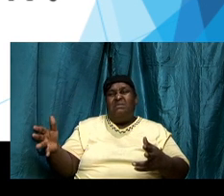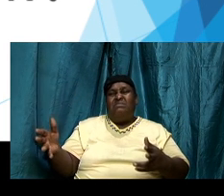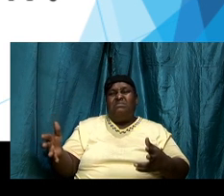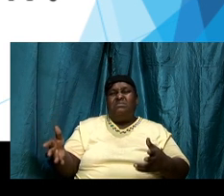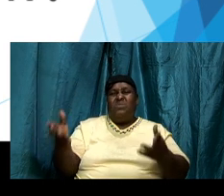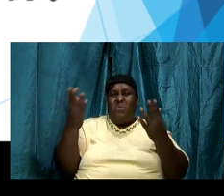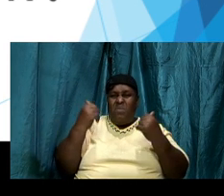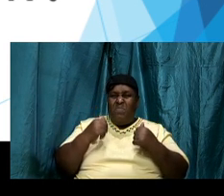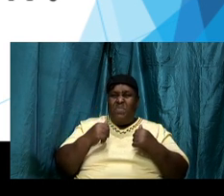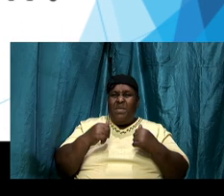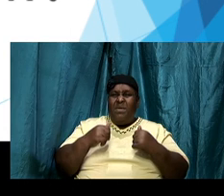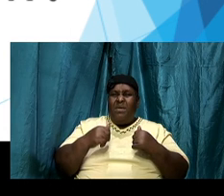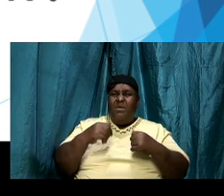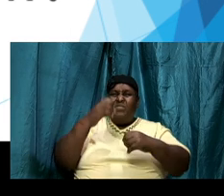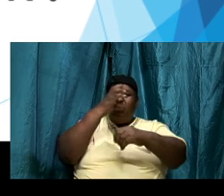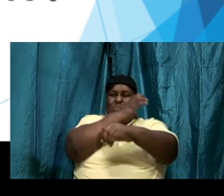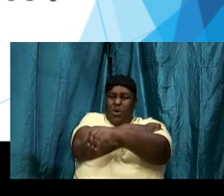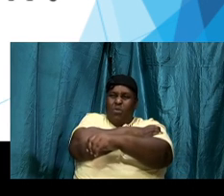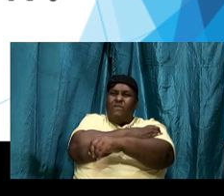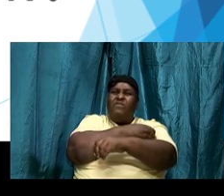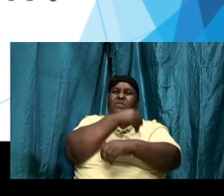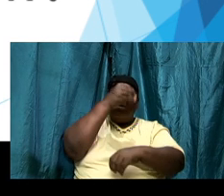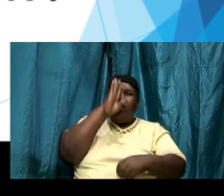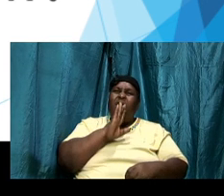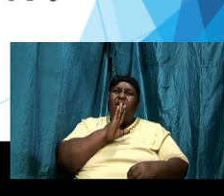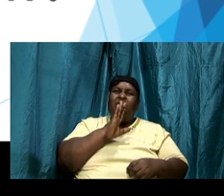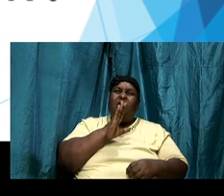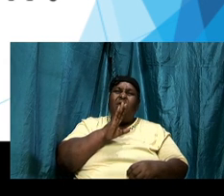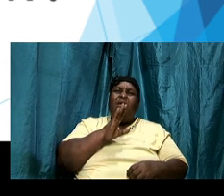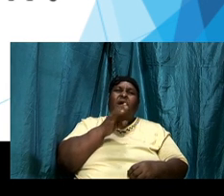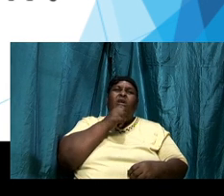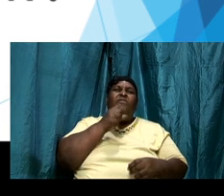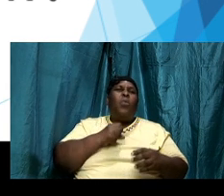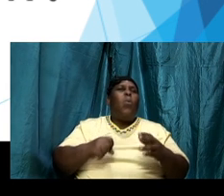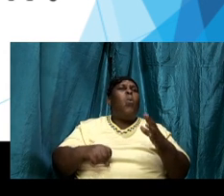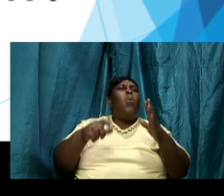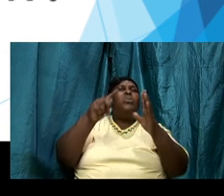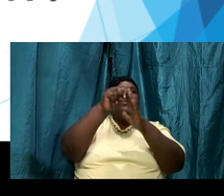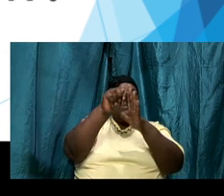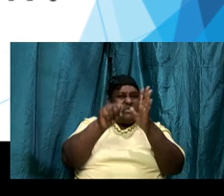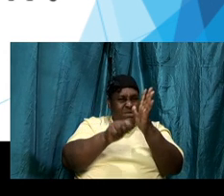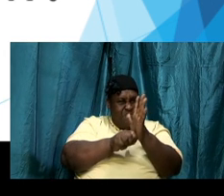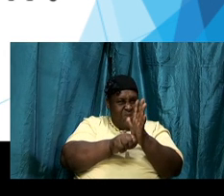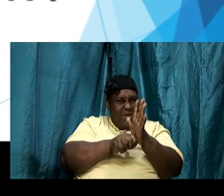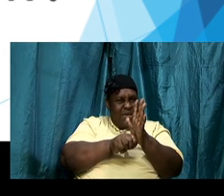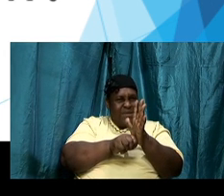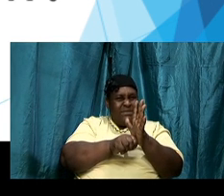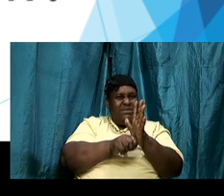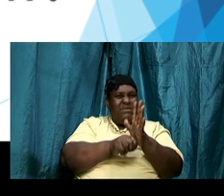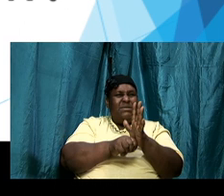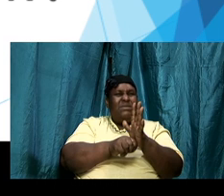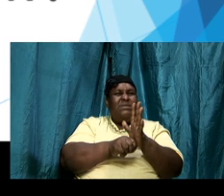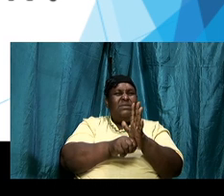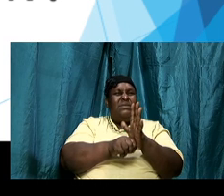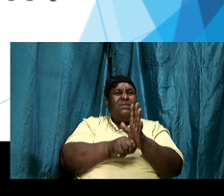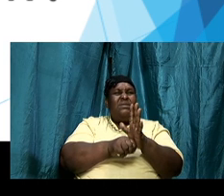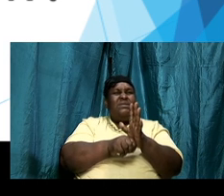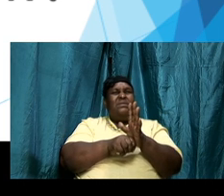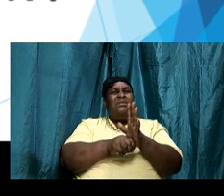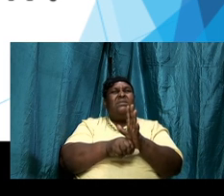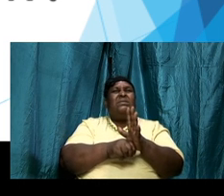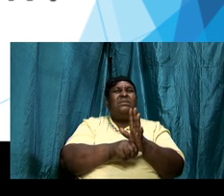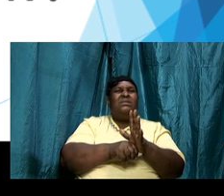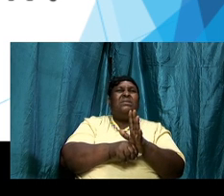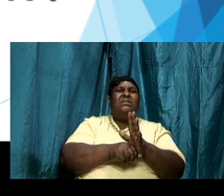of Exodus the powerful God of the first and second kings and the first and second samuel and the first and second